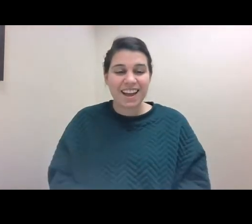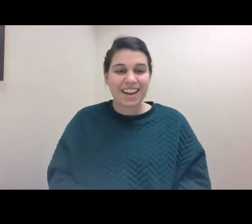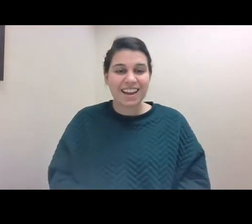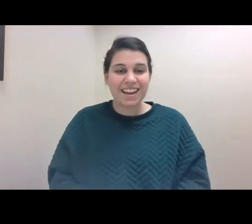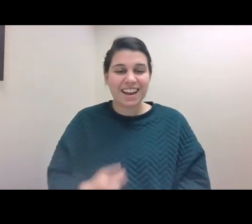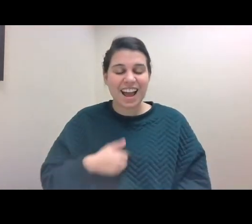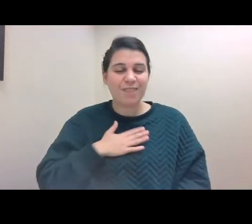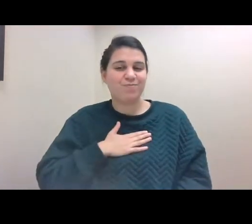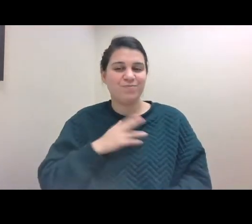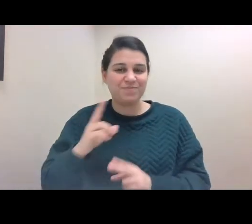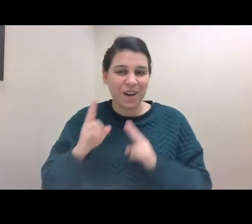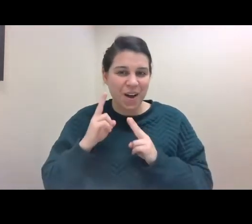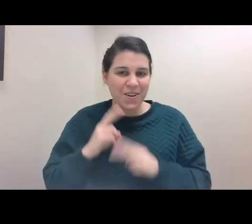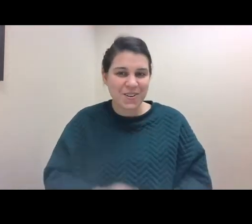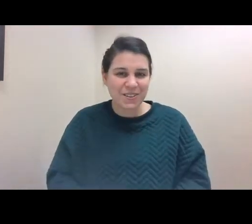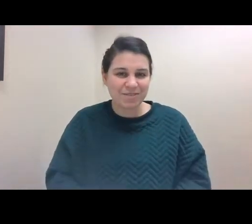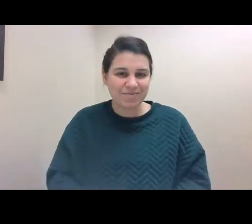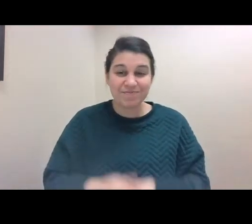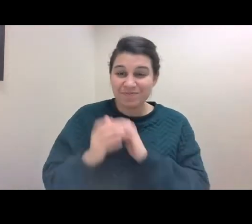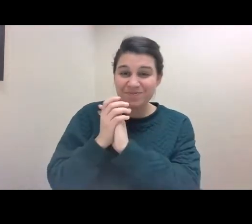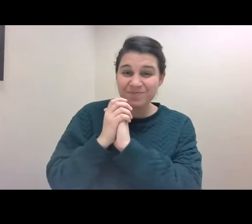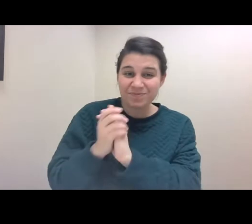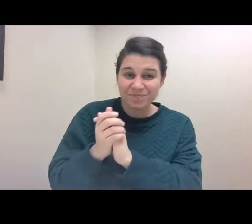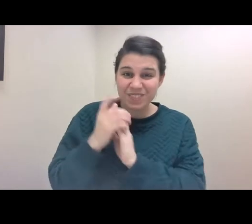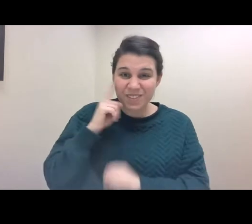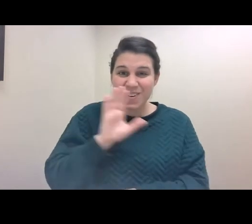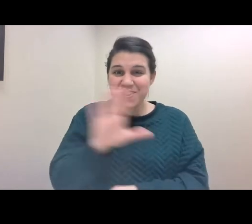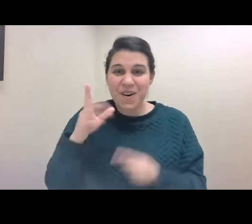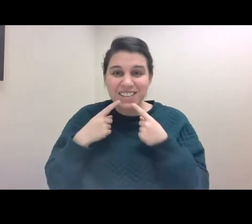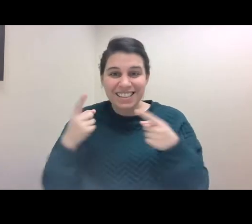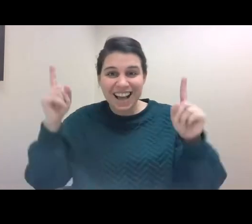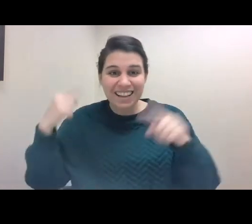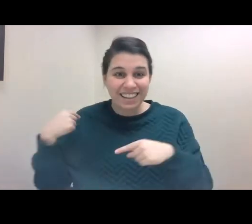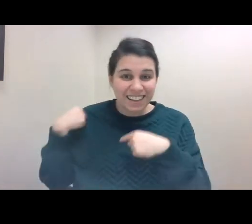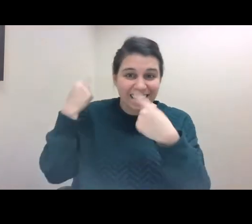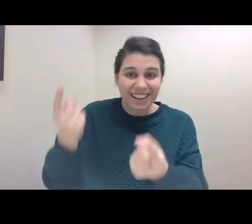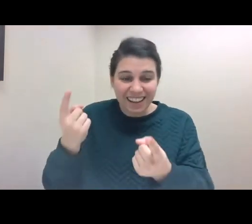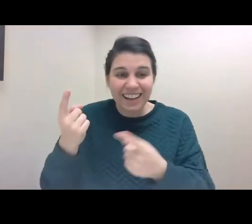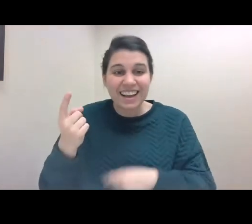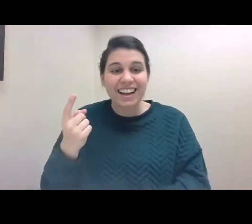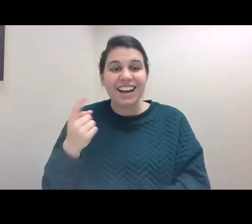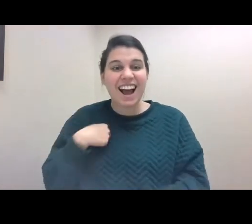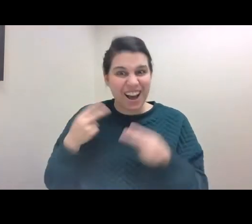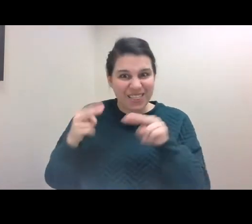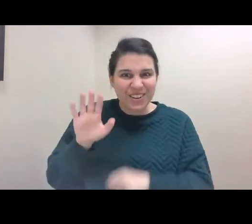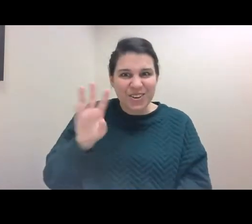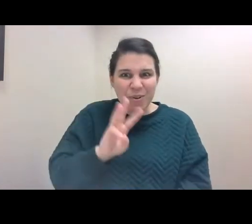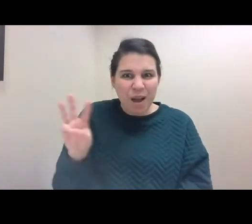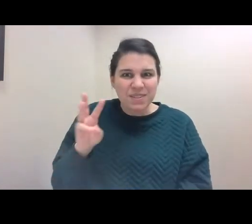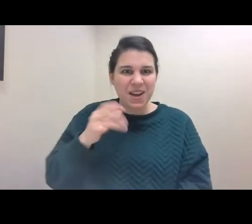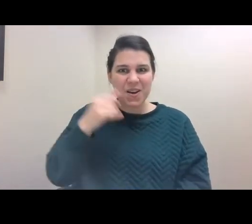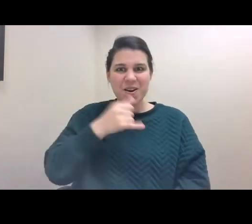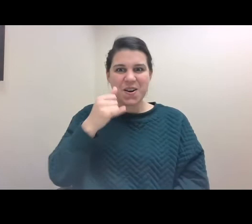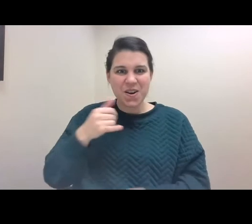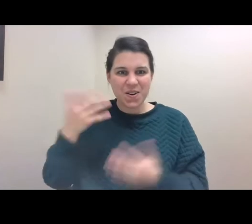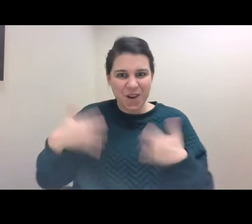honored. I congratulate you for all the successes that you have achieved. I have been able to look at your website and looking at the